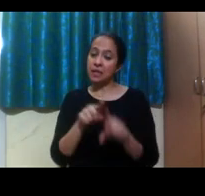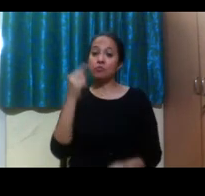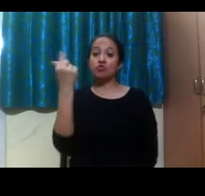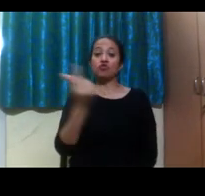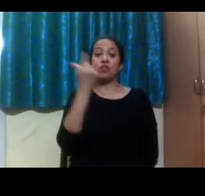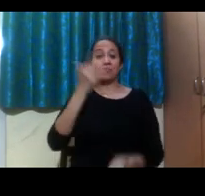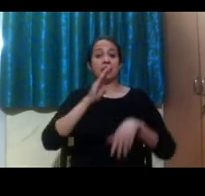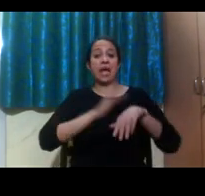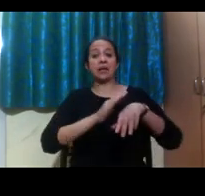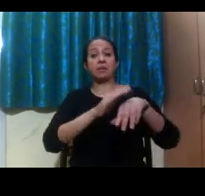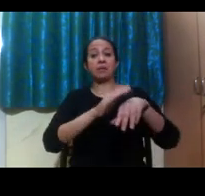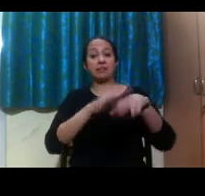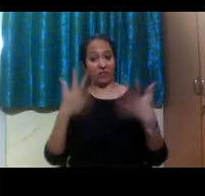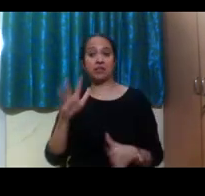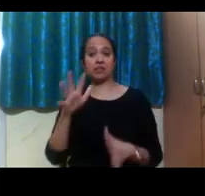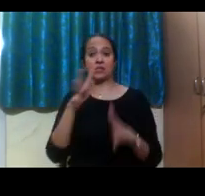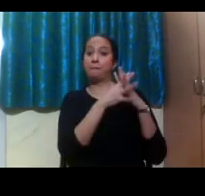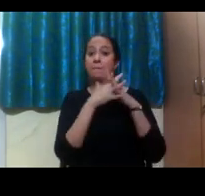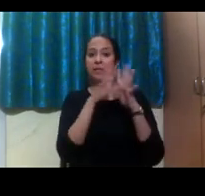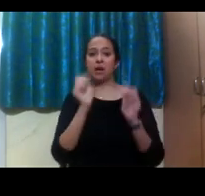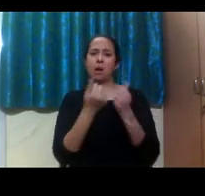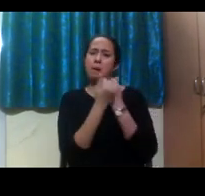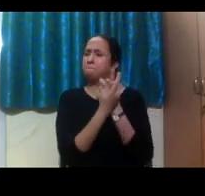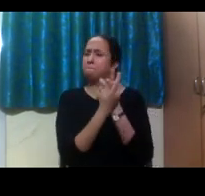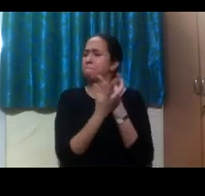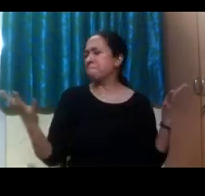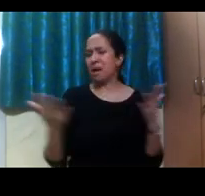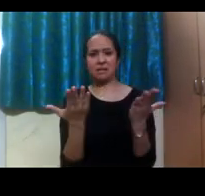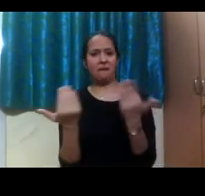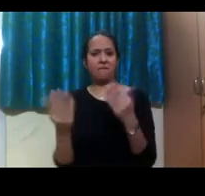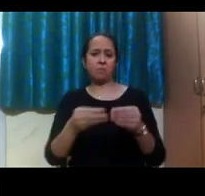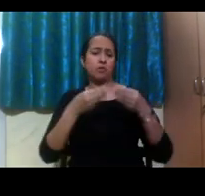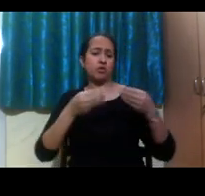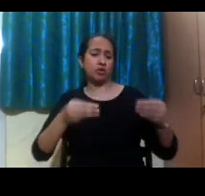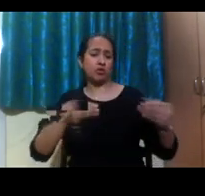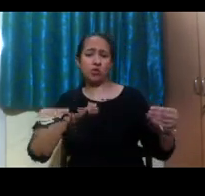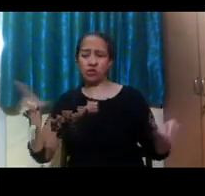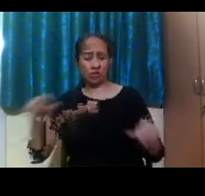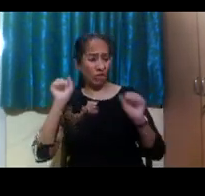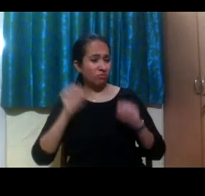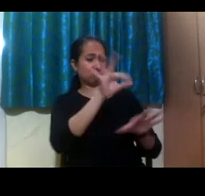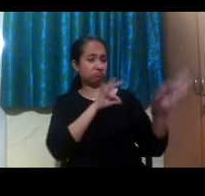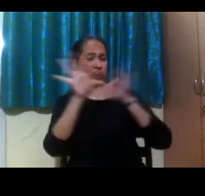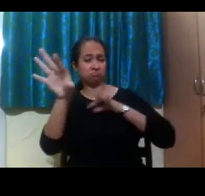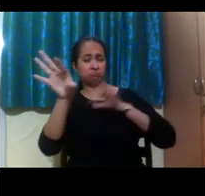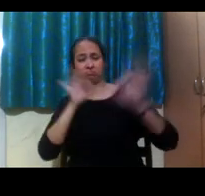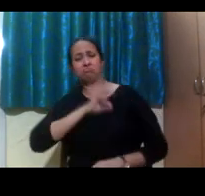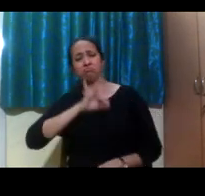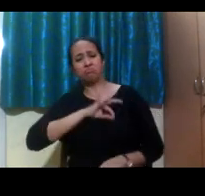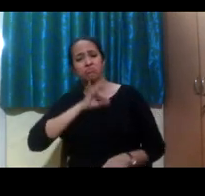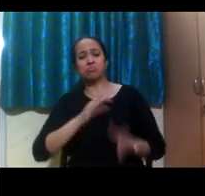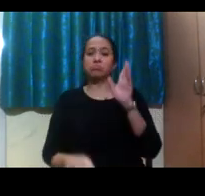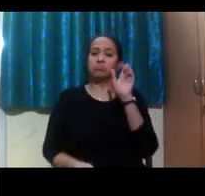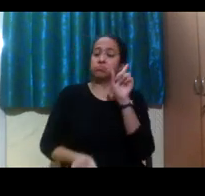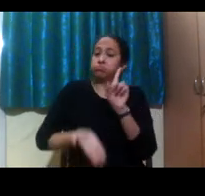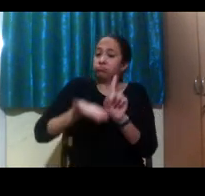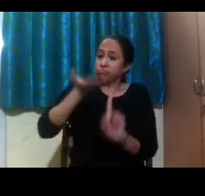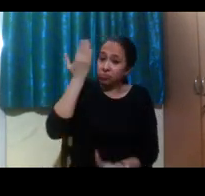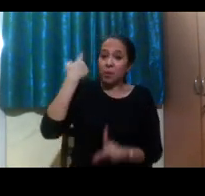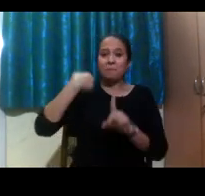here in the United States. There's so many resources for you to take advantage of, and for you to help support you, but also to have fun.